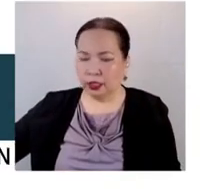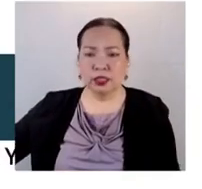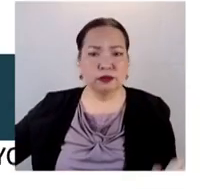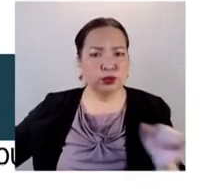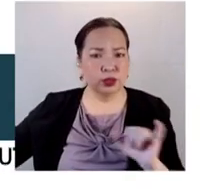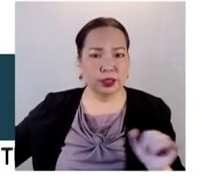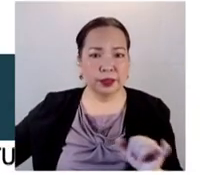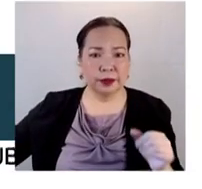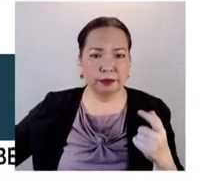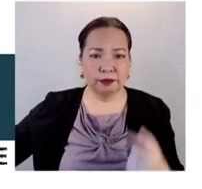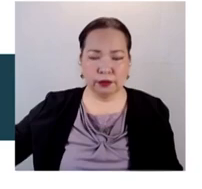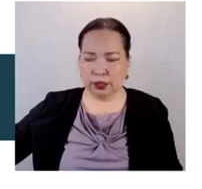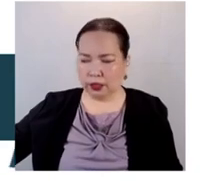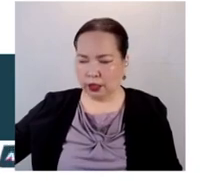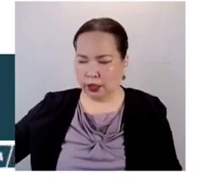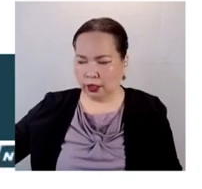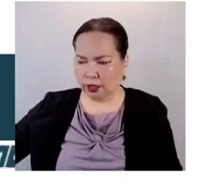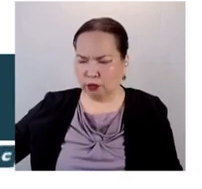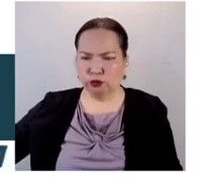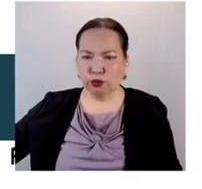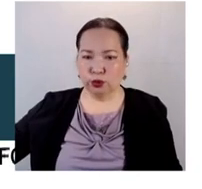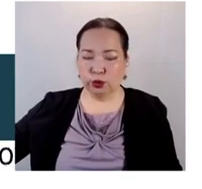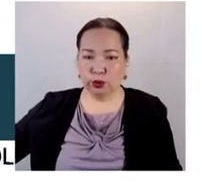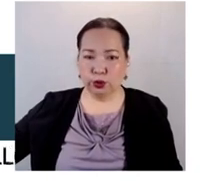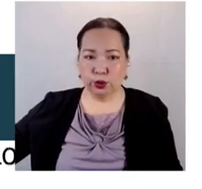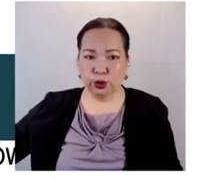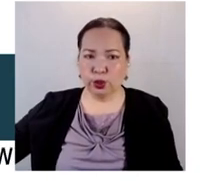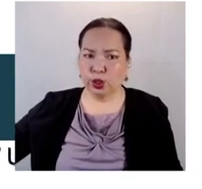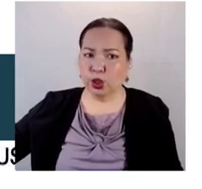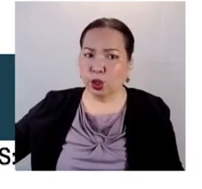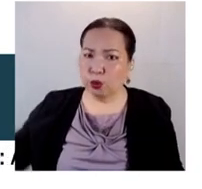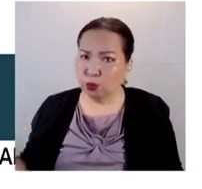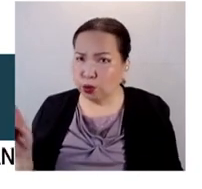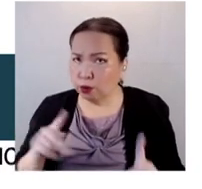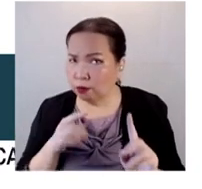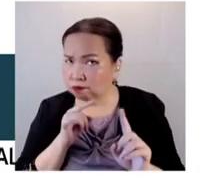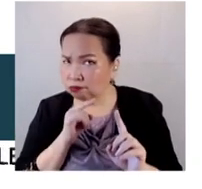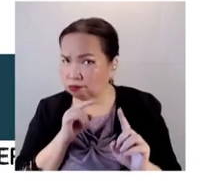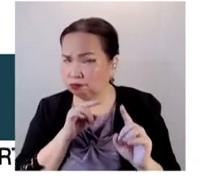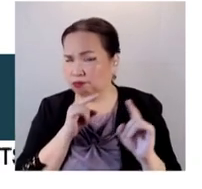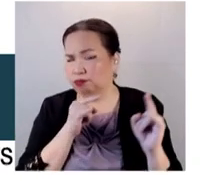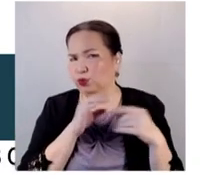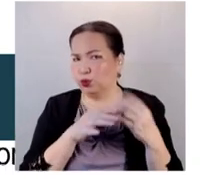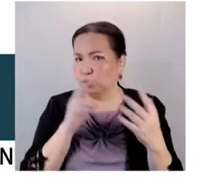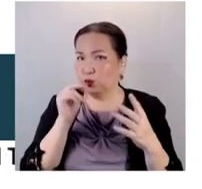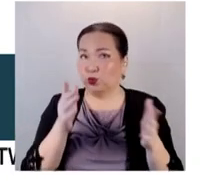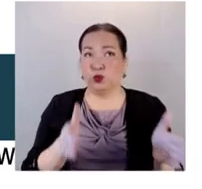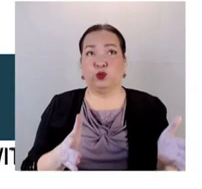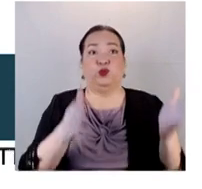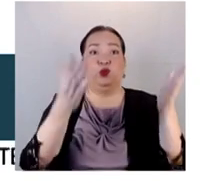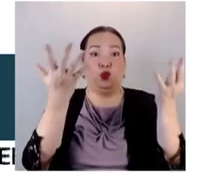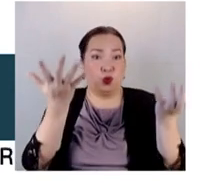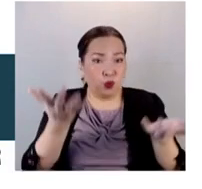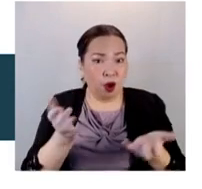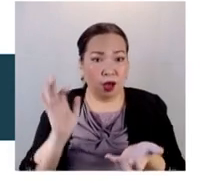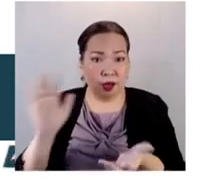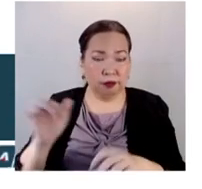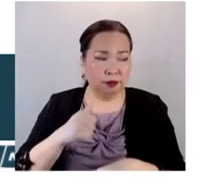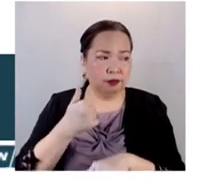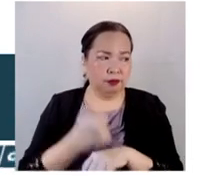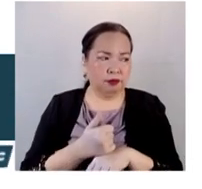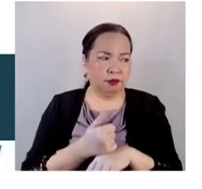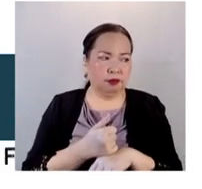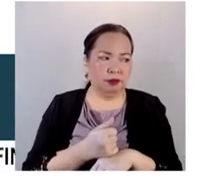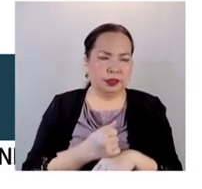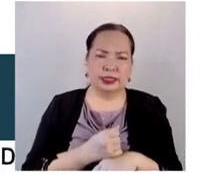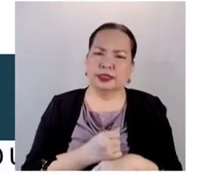you're already being criticized for the new Comelec building that you want to be built. How will